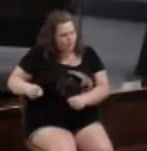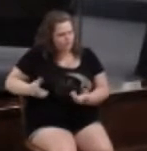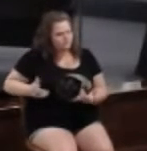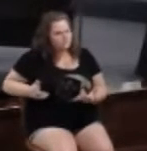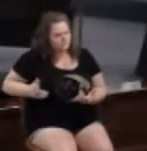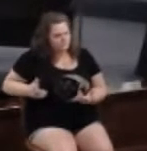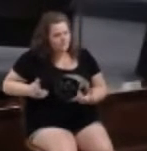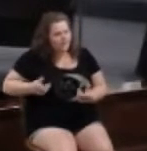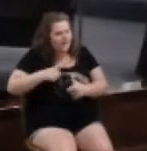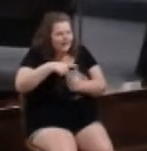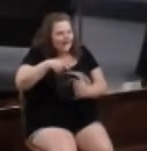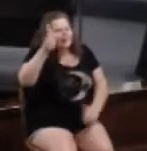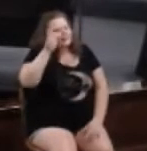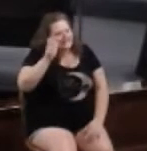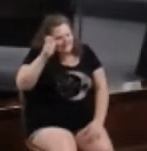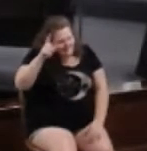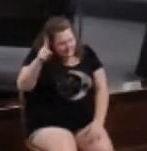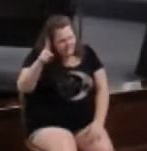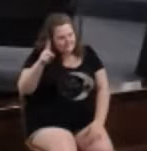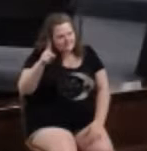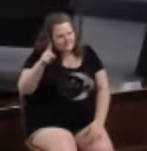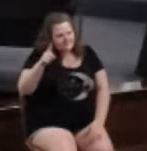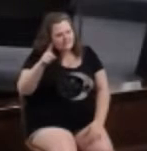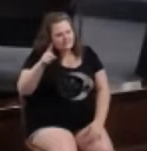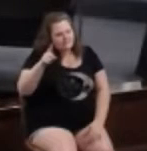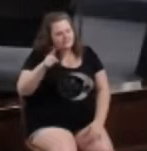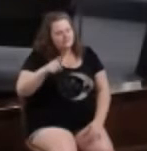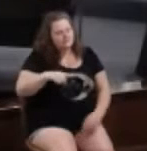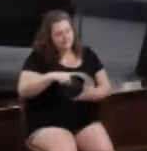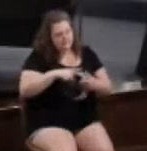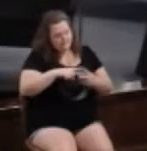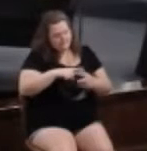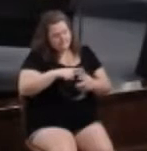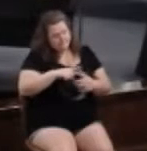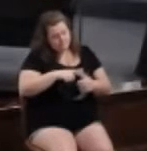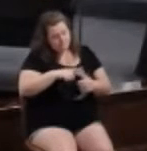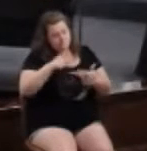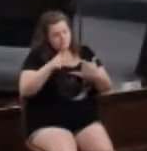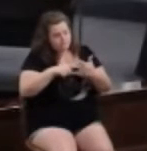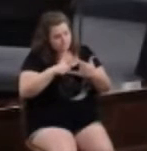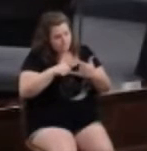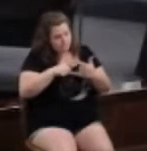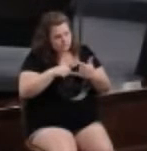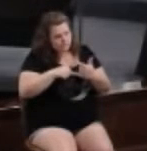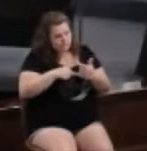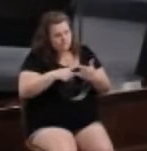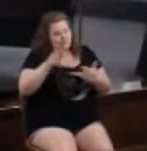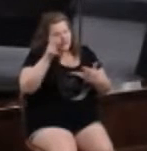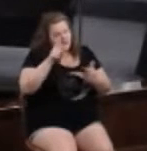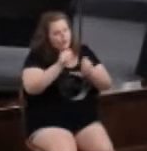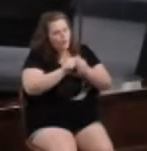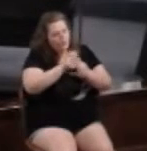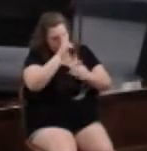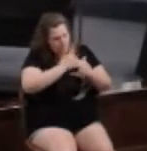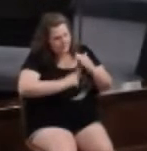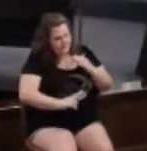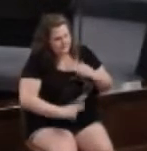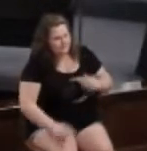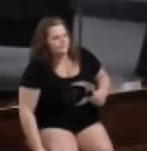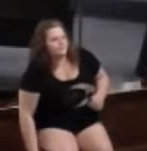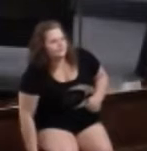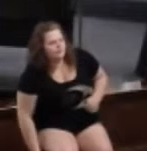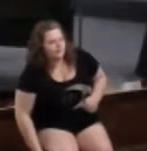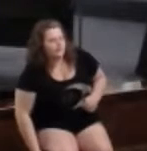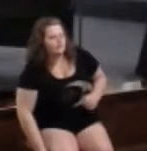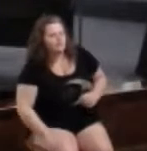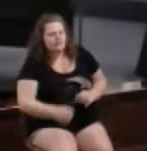And then we listen to him and point to the second step is to with humility. Because that's what